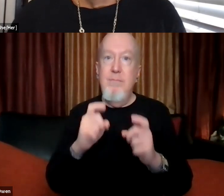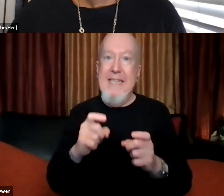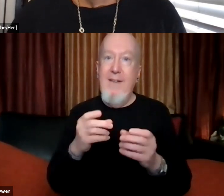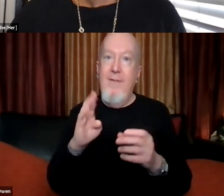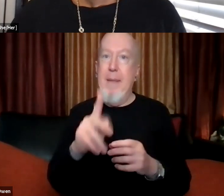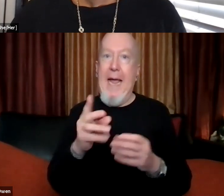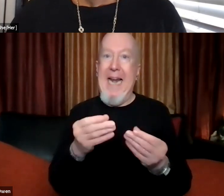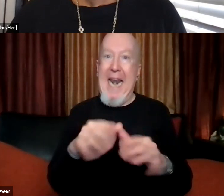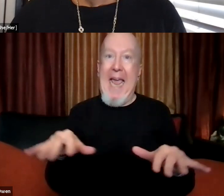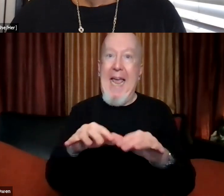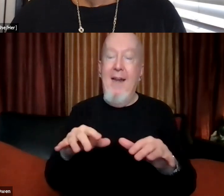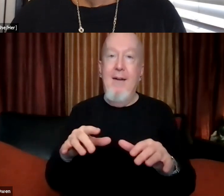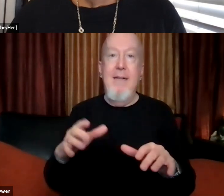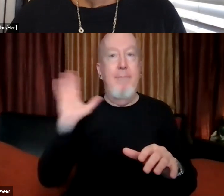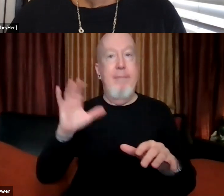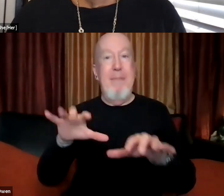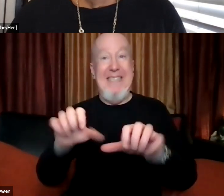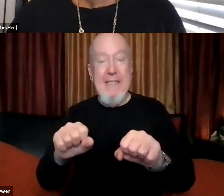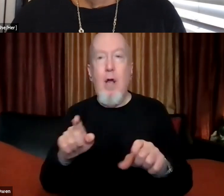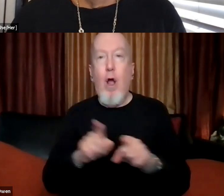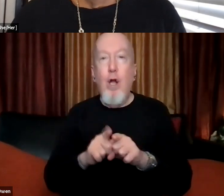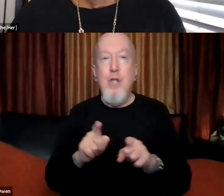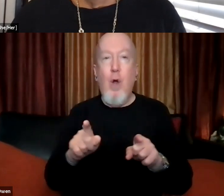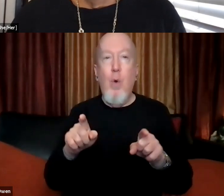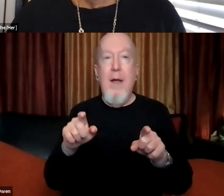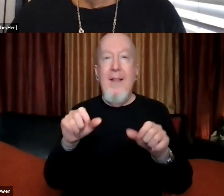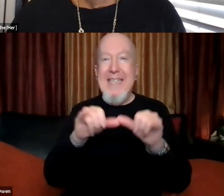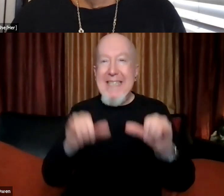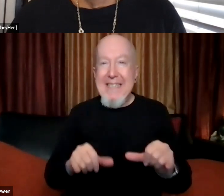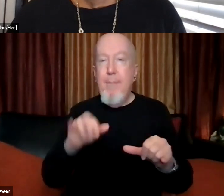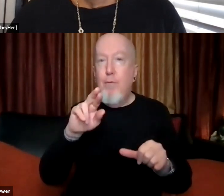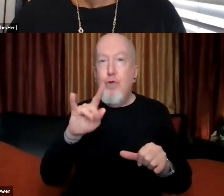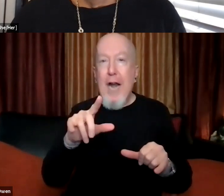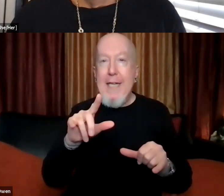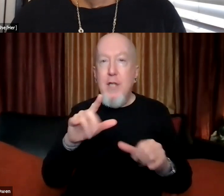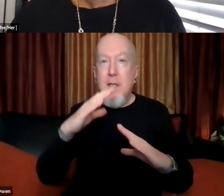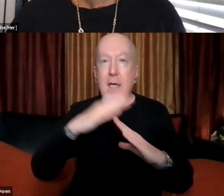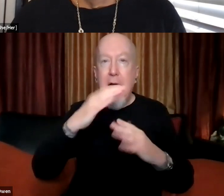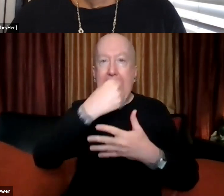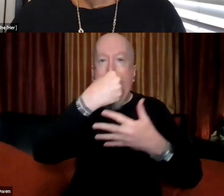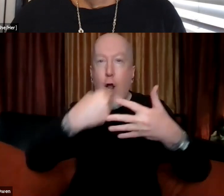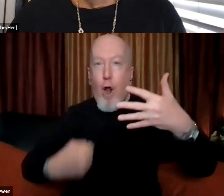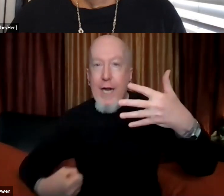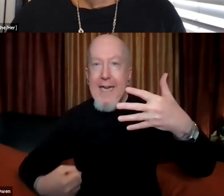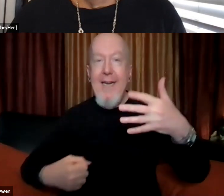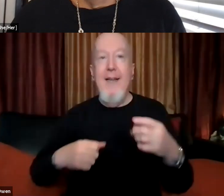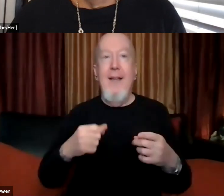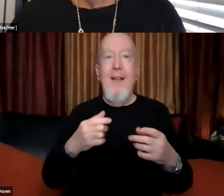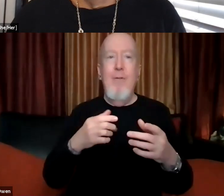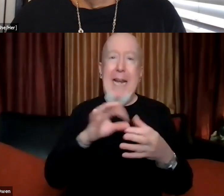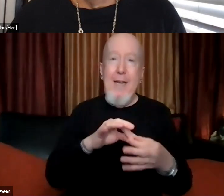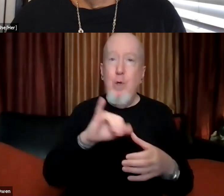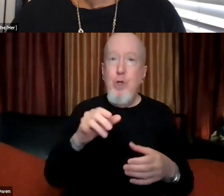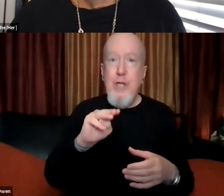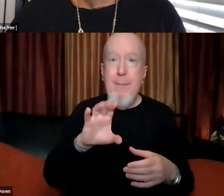complex relationship between the kind of system of racial hierarchies that are constructed legally through systems of Jim Crow segregation, the